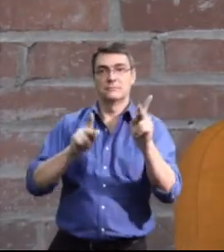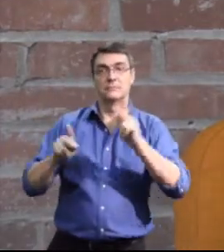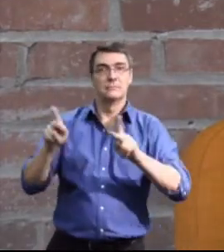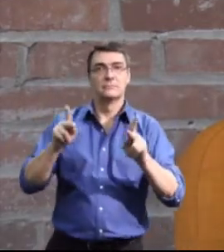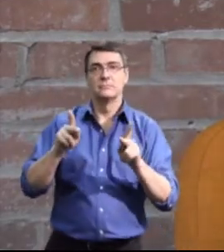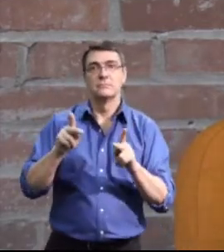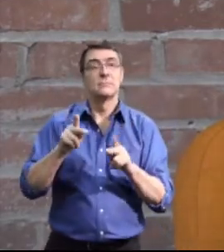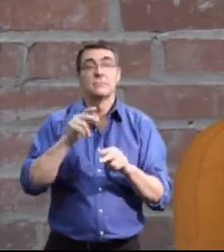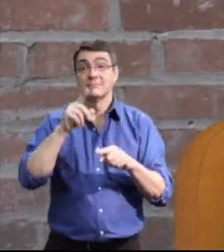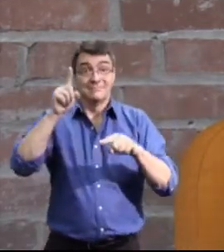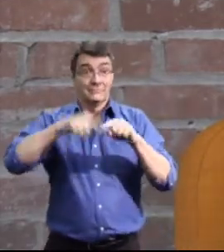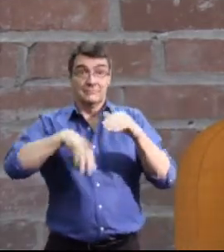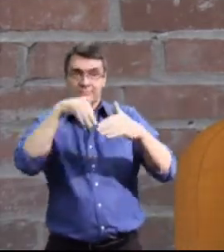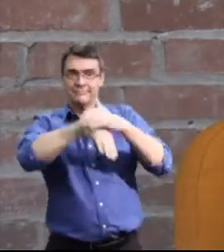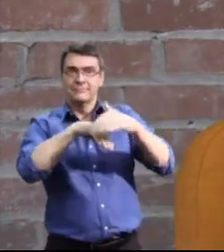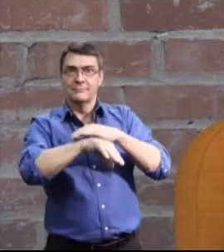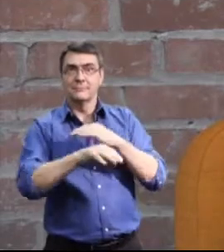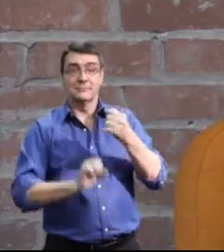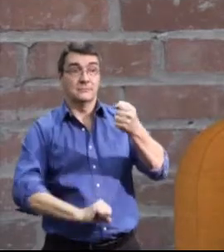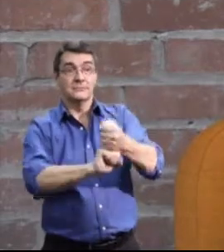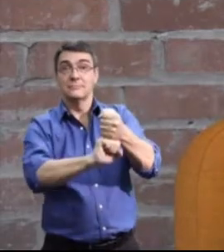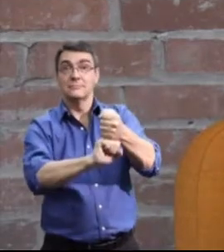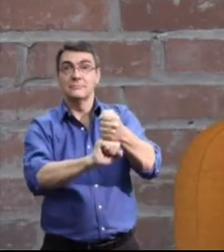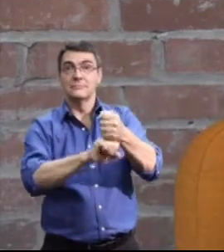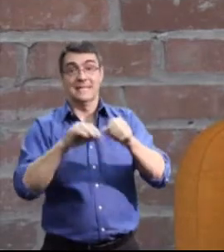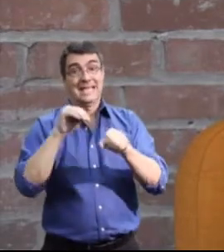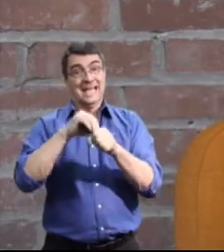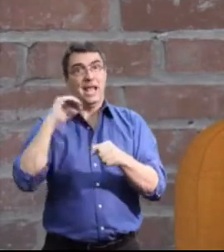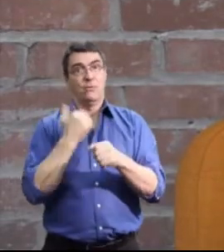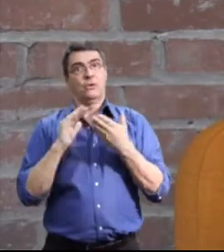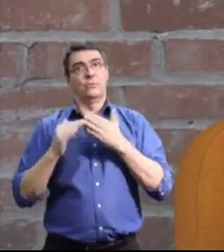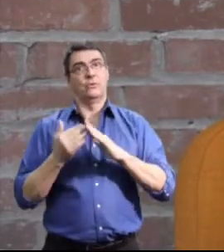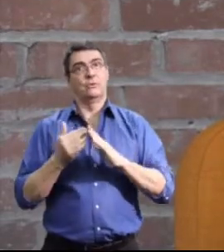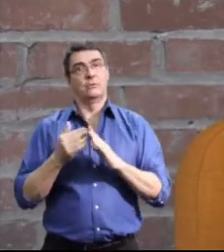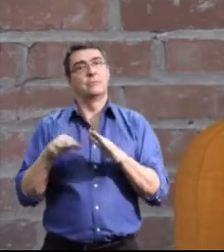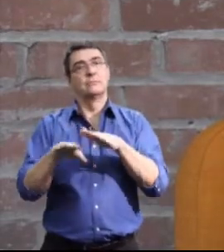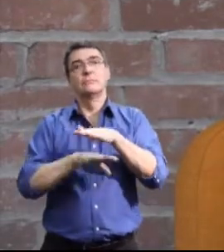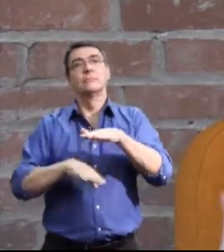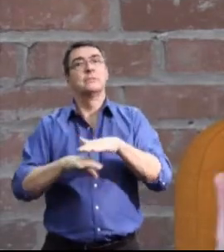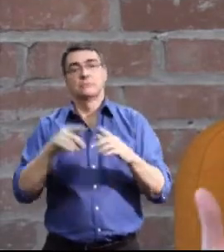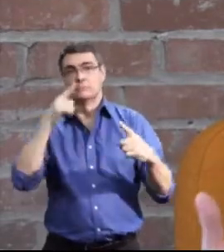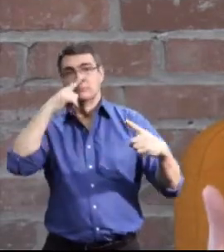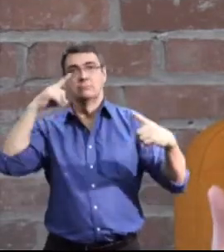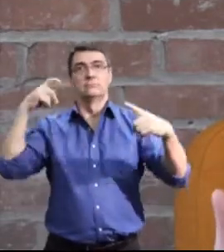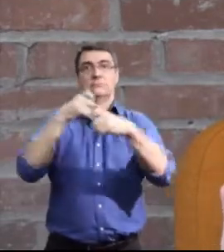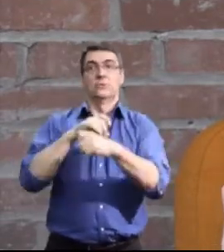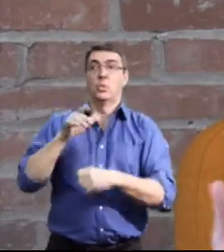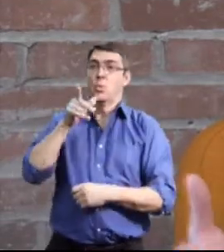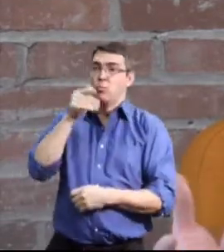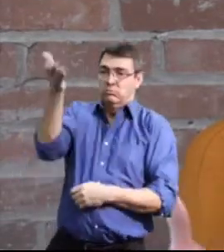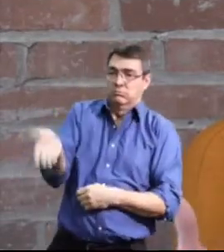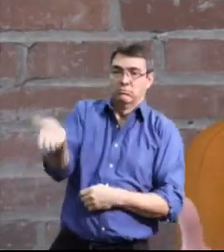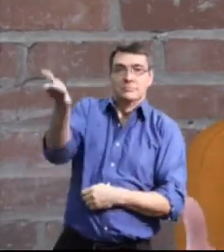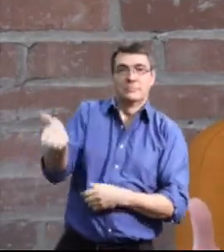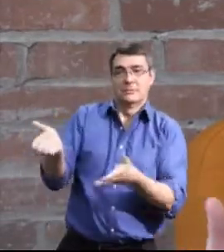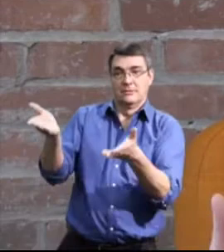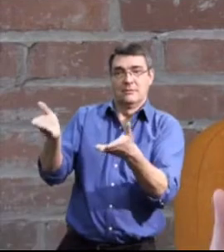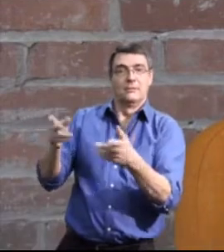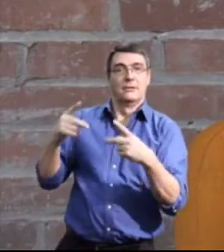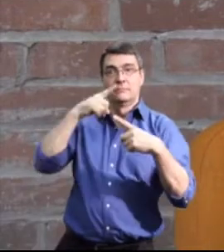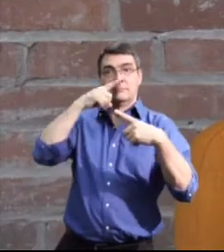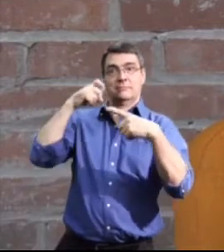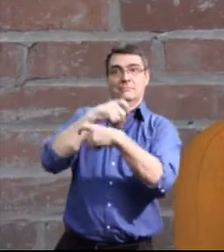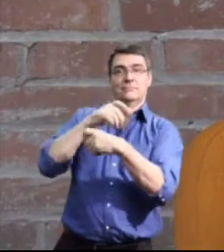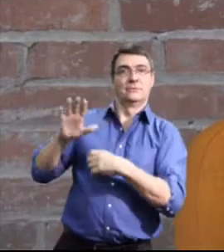people unable to access supports living in our community based on the sheer complexity of who they are as a person.